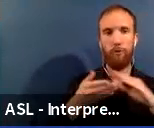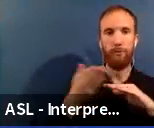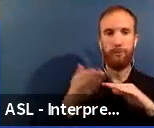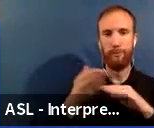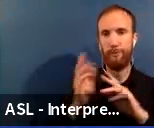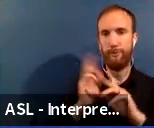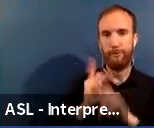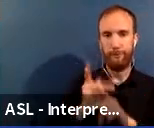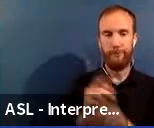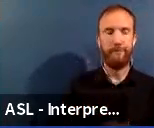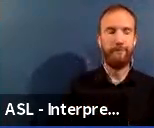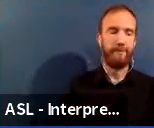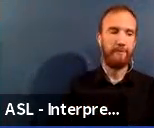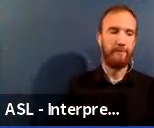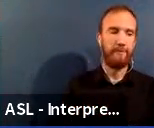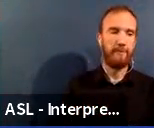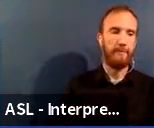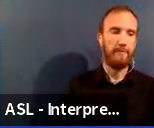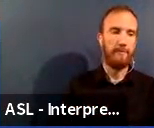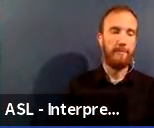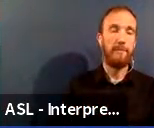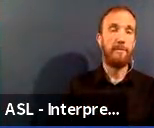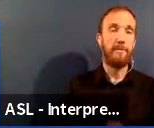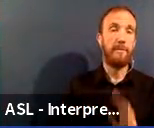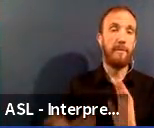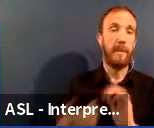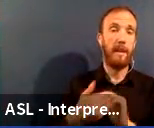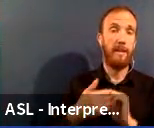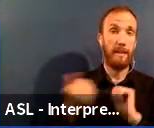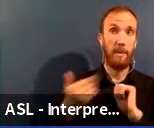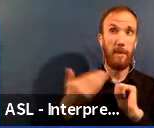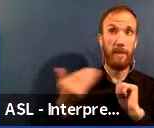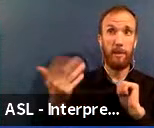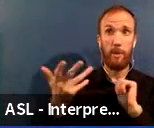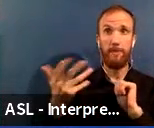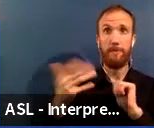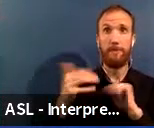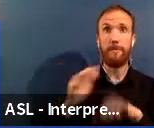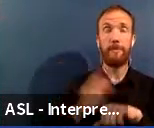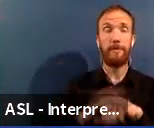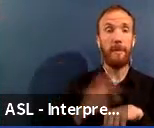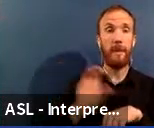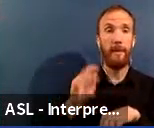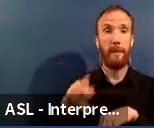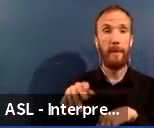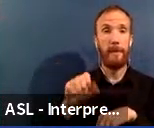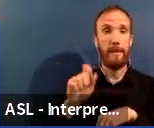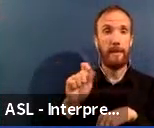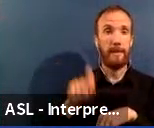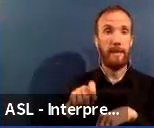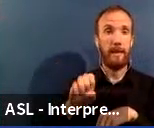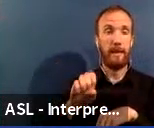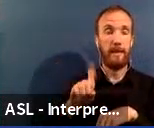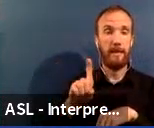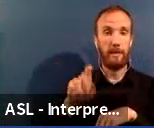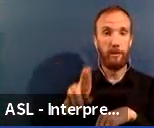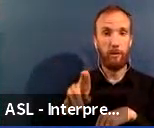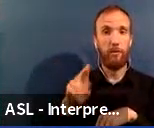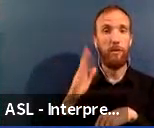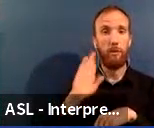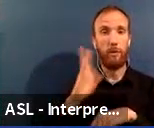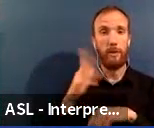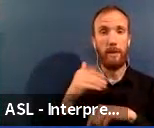separate, again, a separate landing page will be included on the CPS.edu later this month. But the